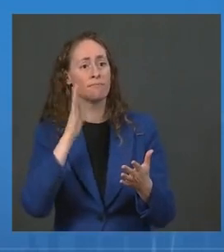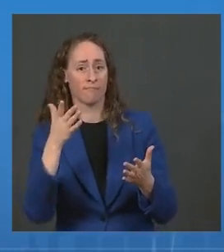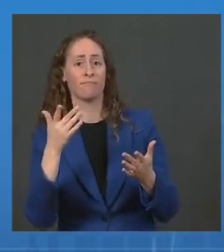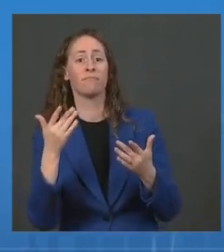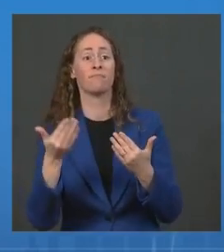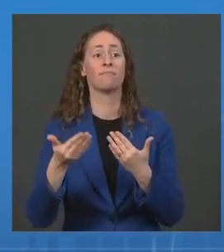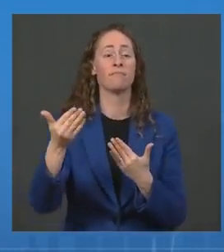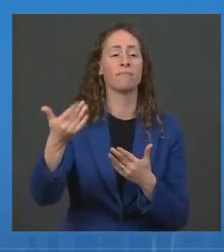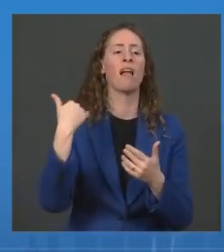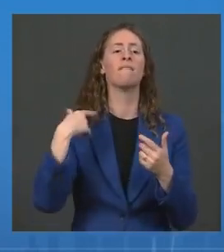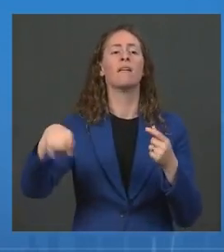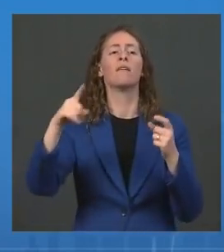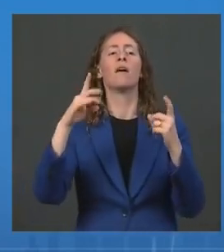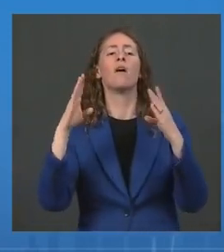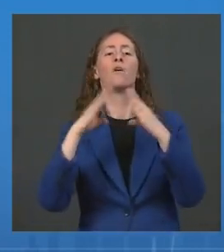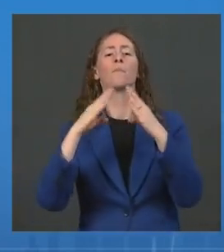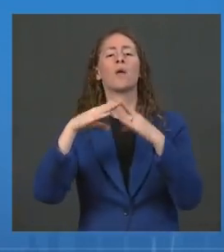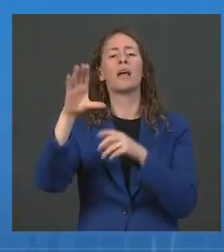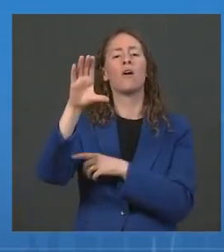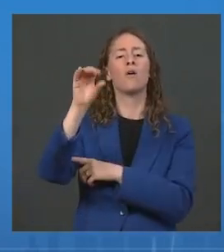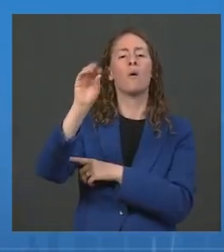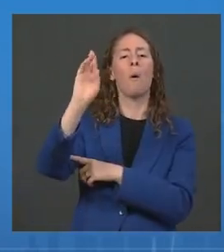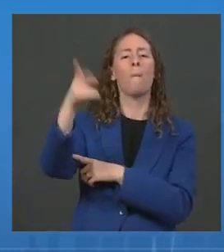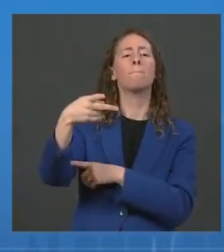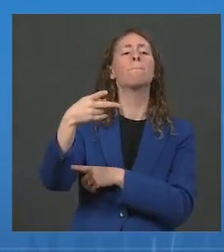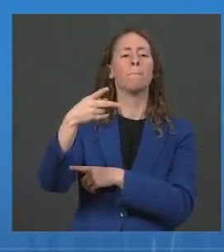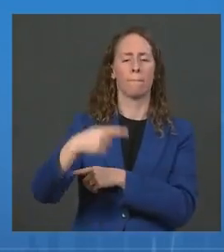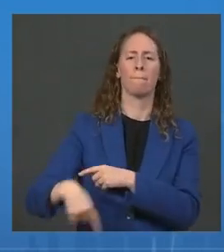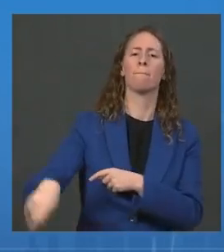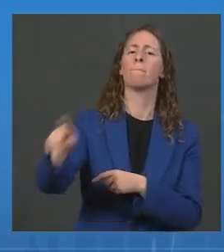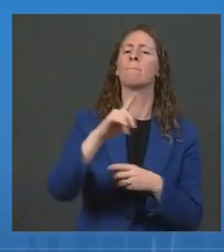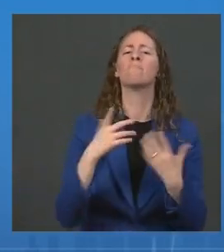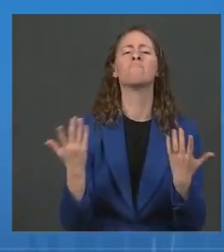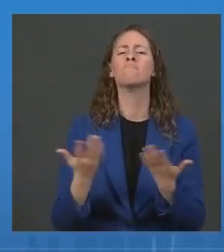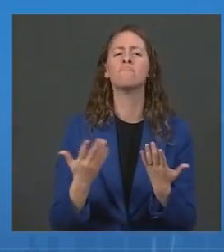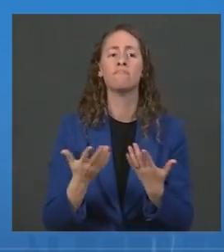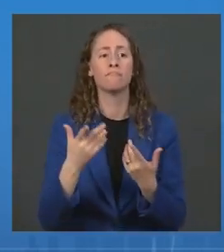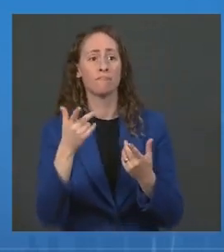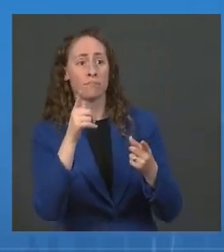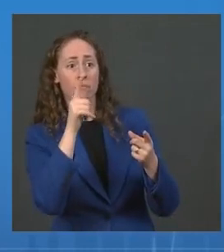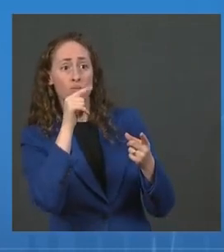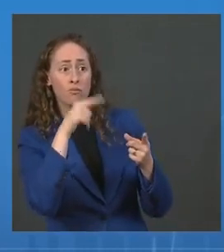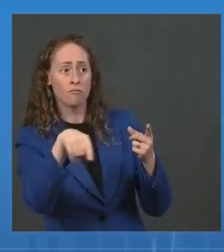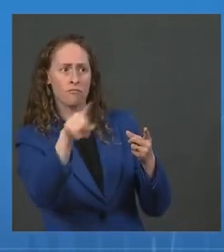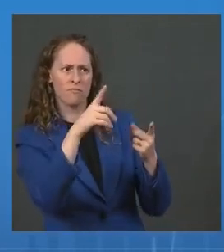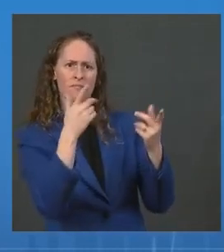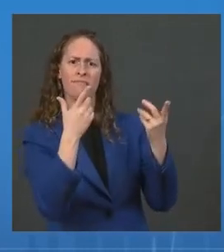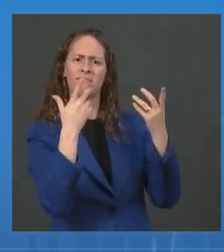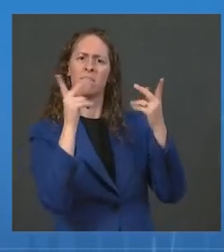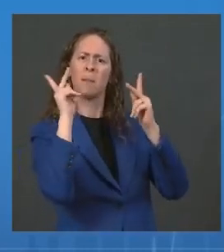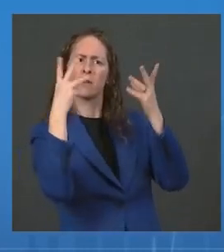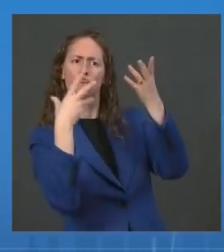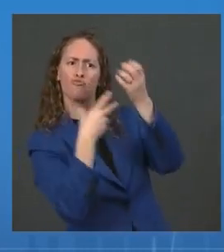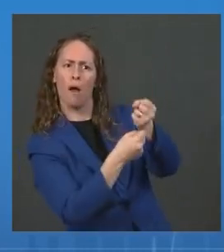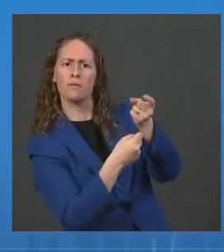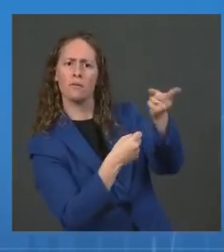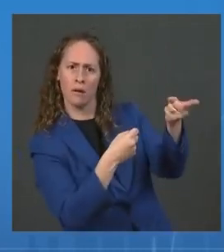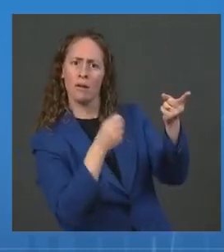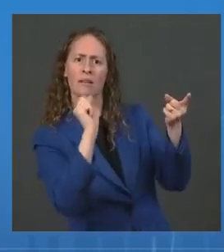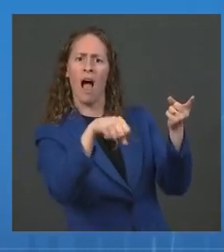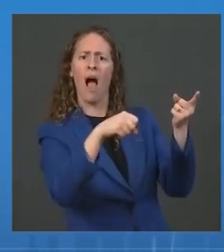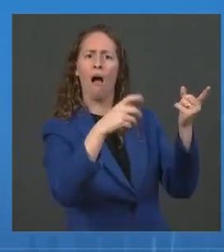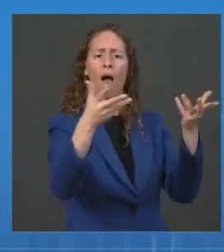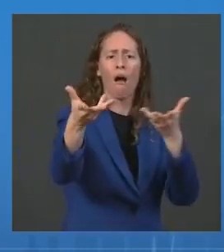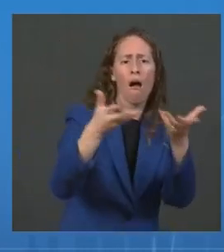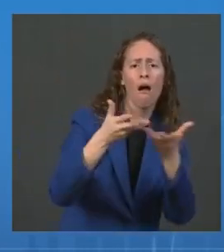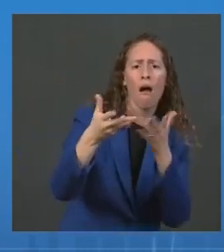Corps, which was intended to help mobilize trusted voices so people could get information from sources they traditionally rely on. This Community